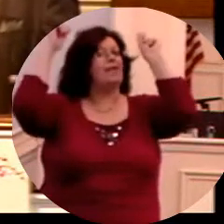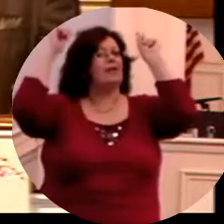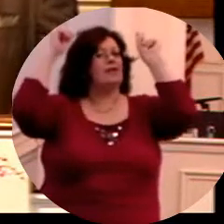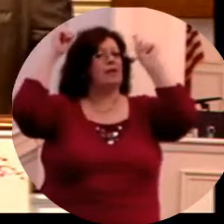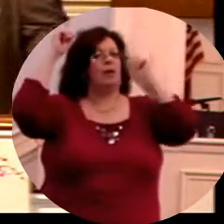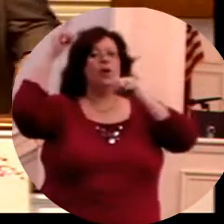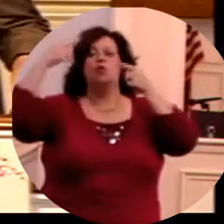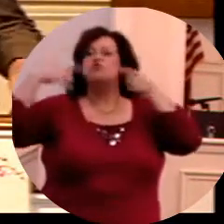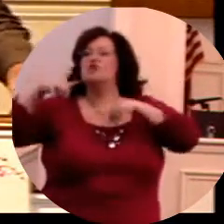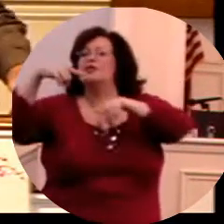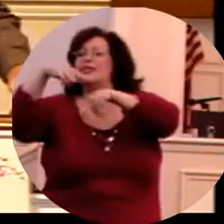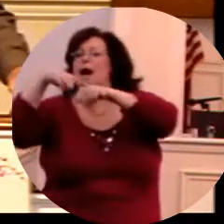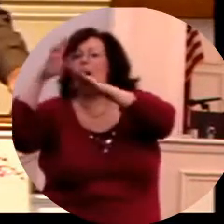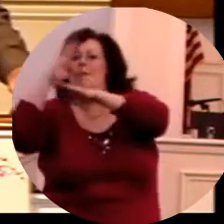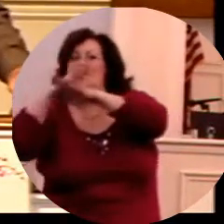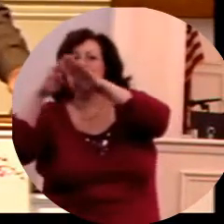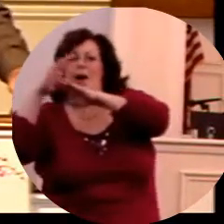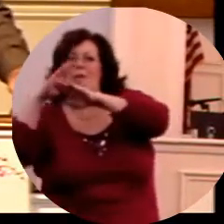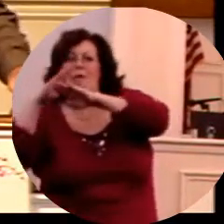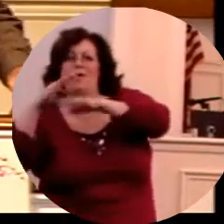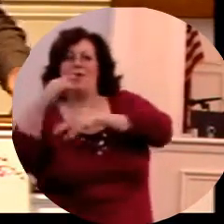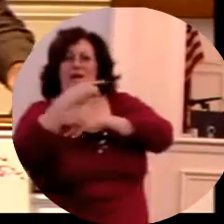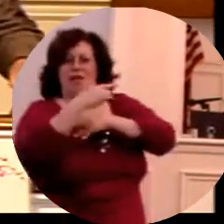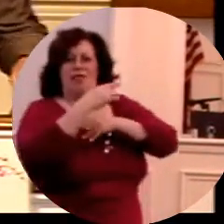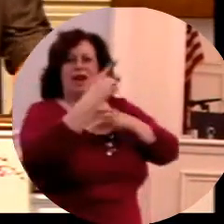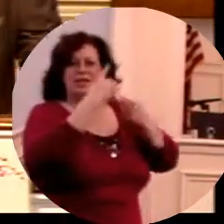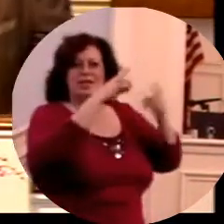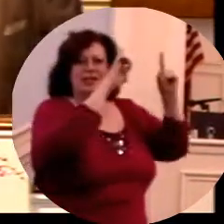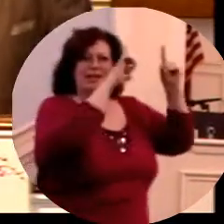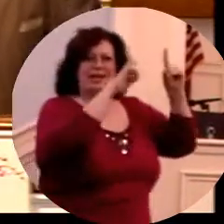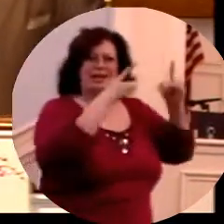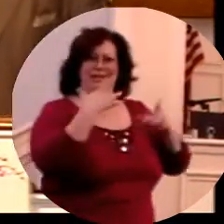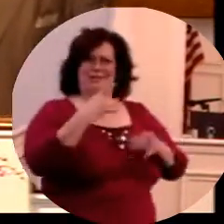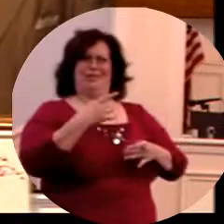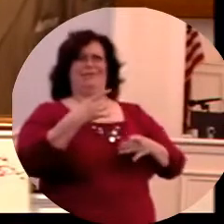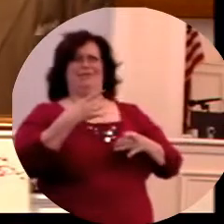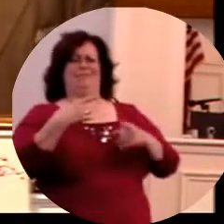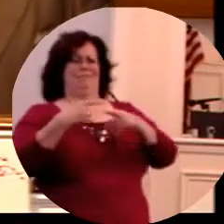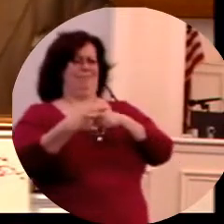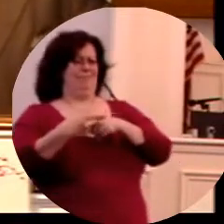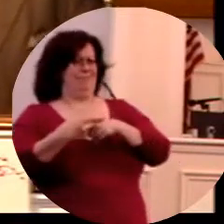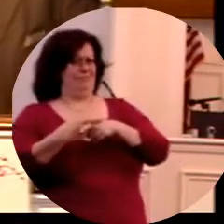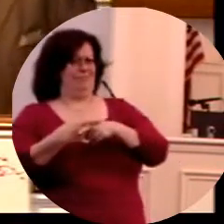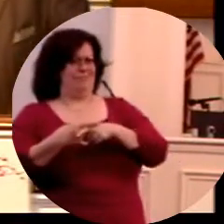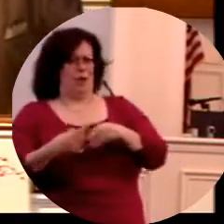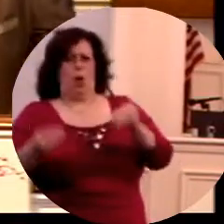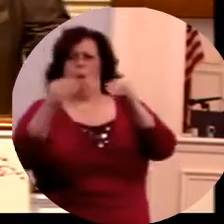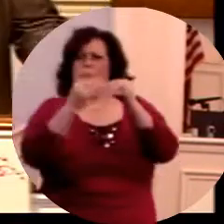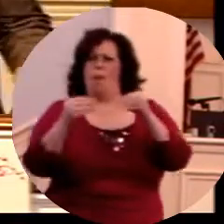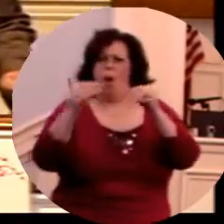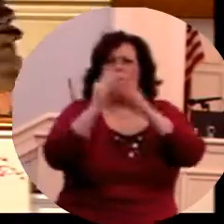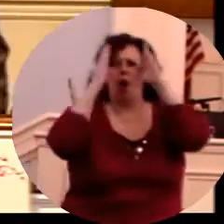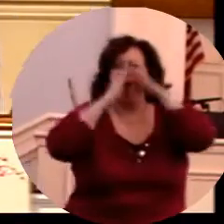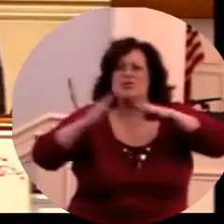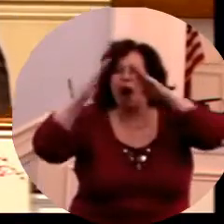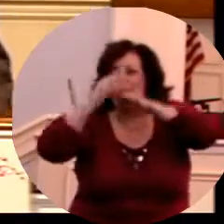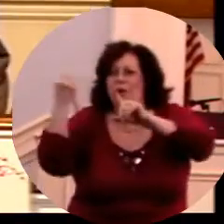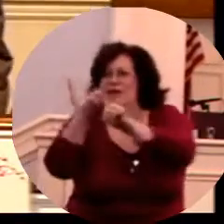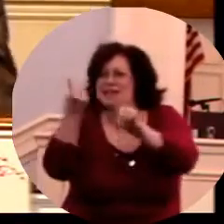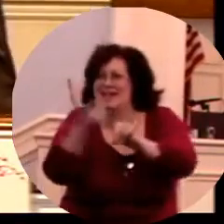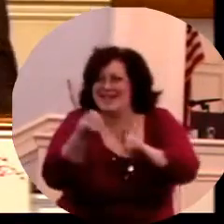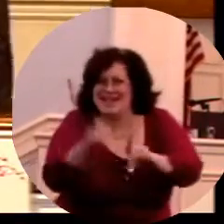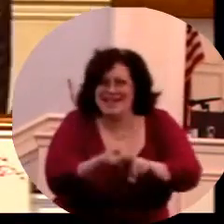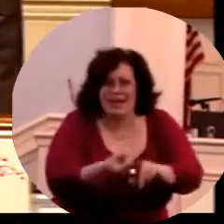when they were persecuted. That's an interesting thought. Look at verse 12. The Bible says, but the more they